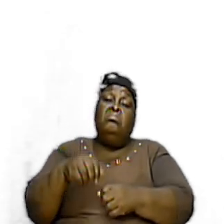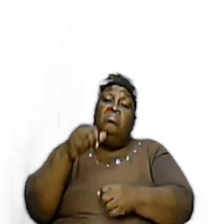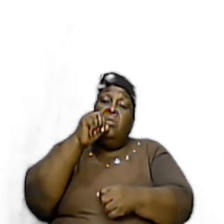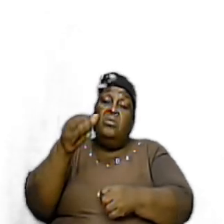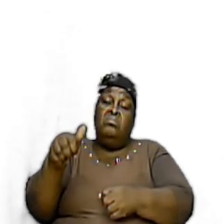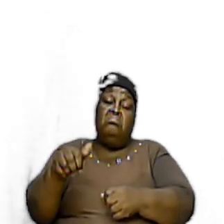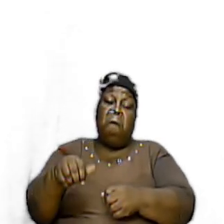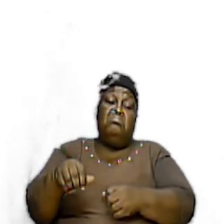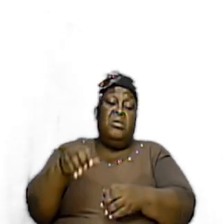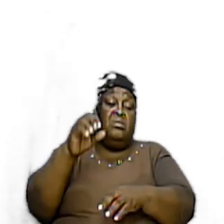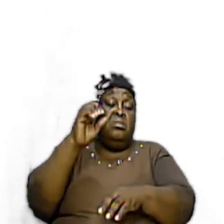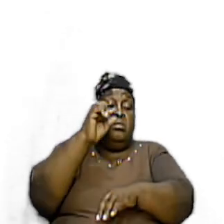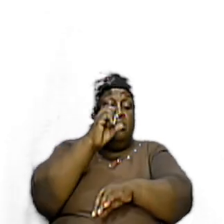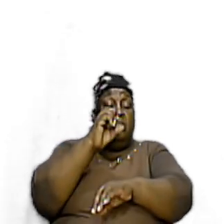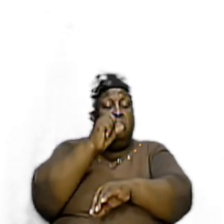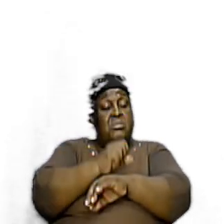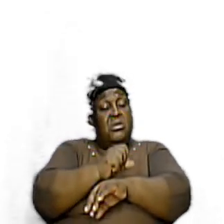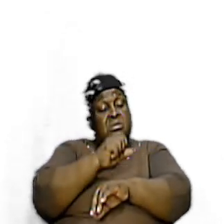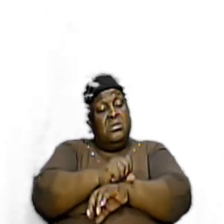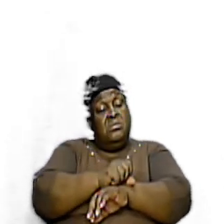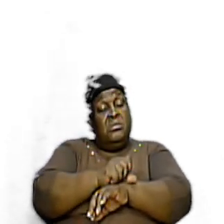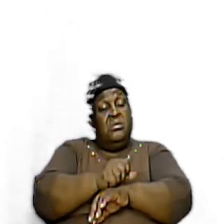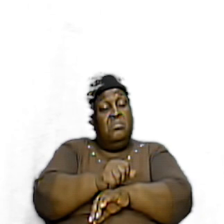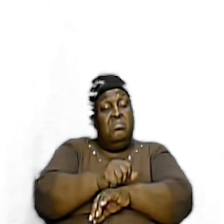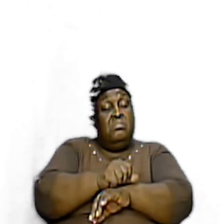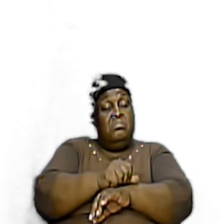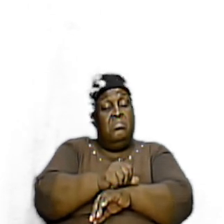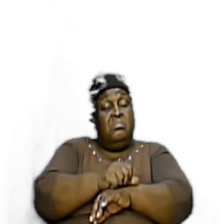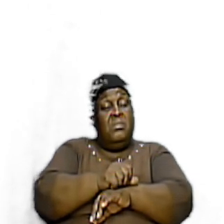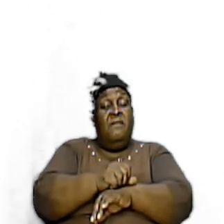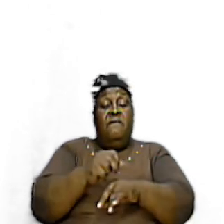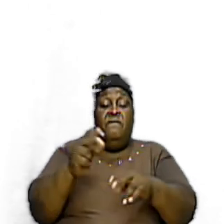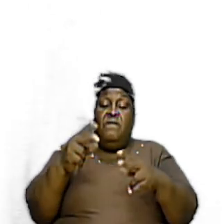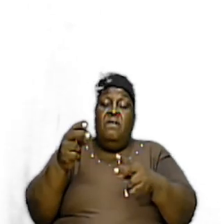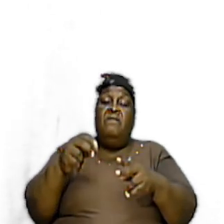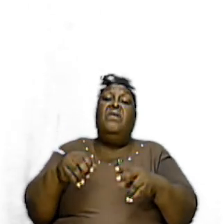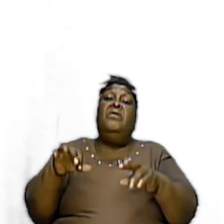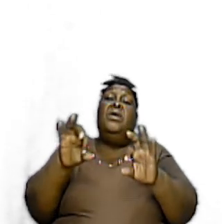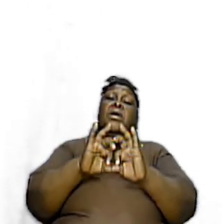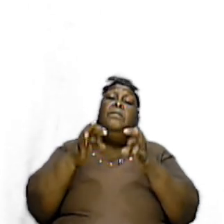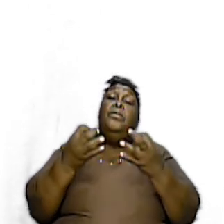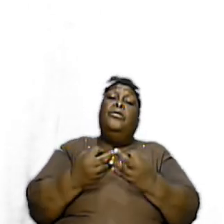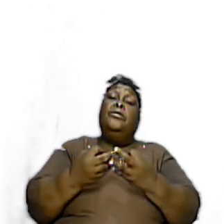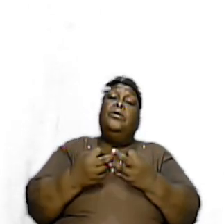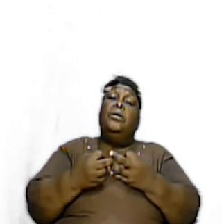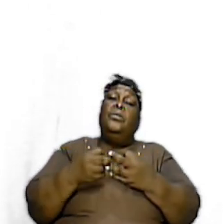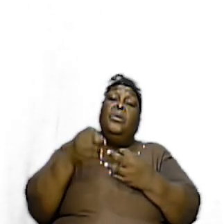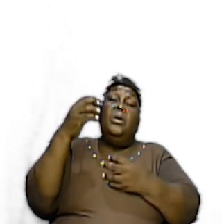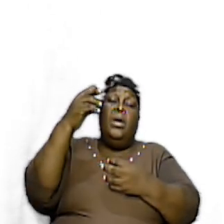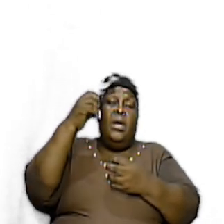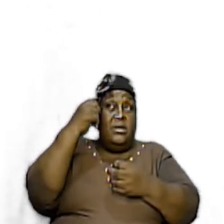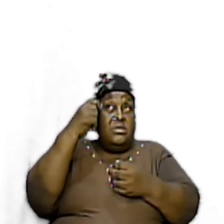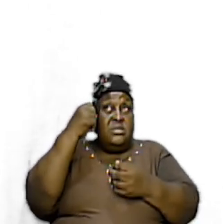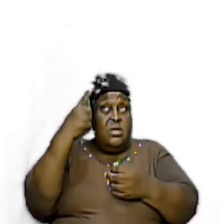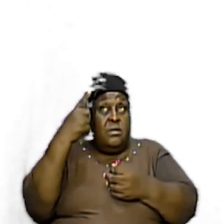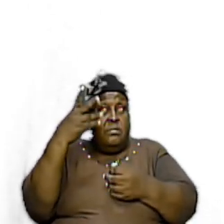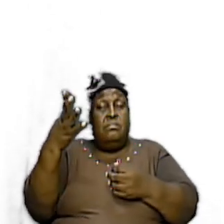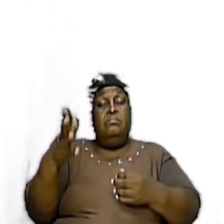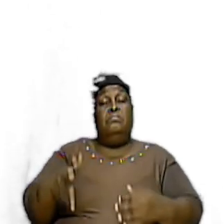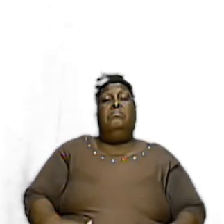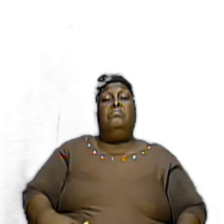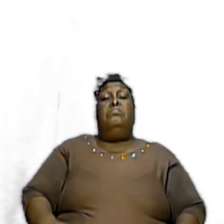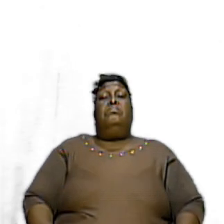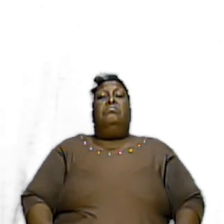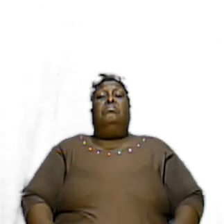Yes And I Want us To Know That Very Important That We Understand That Now Let Me Just